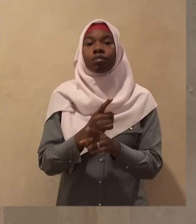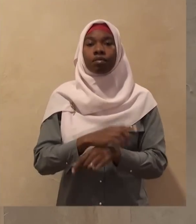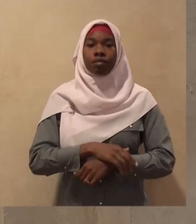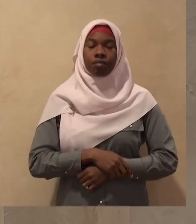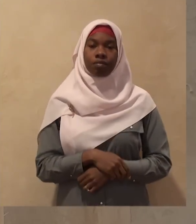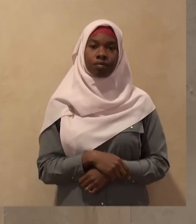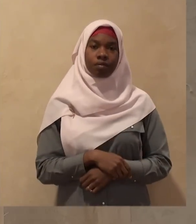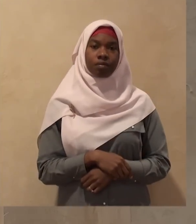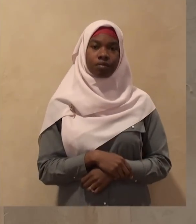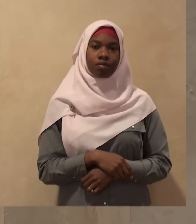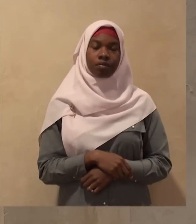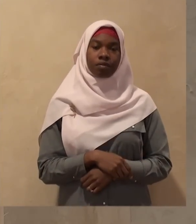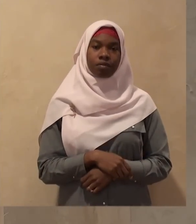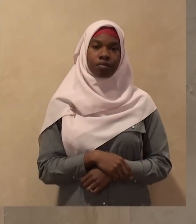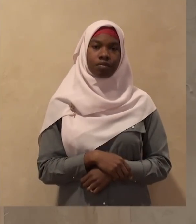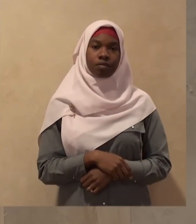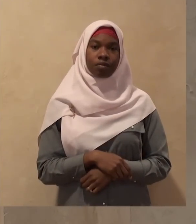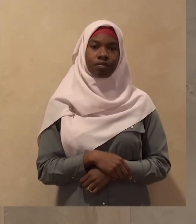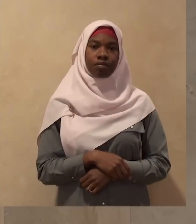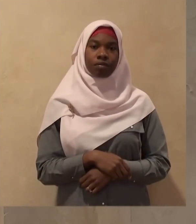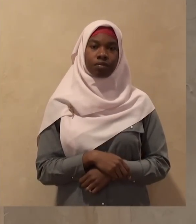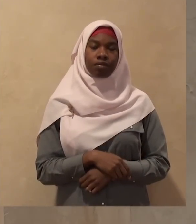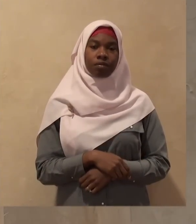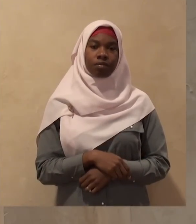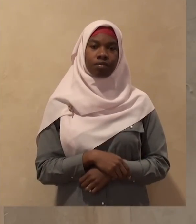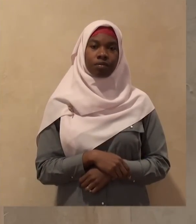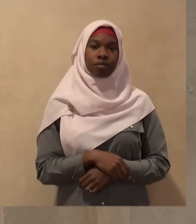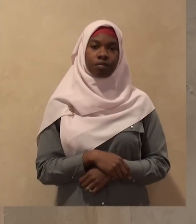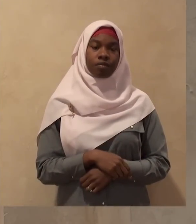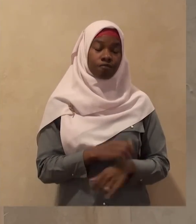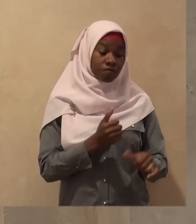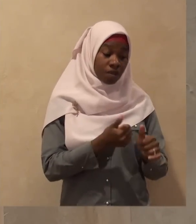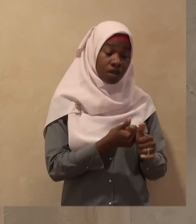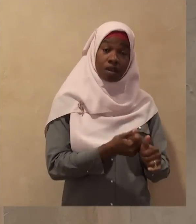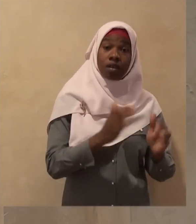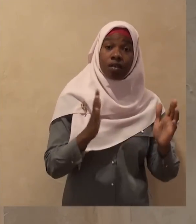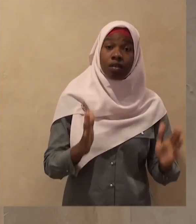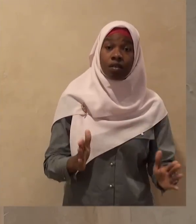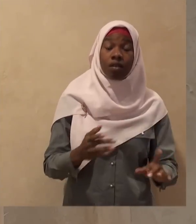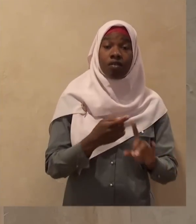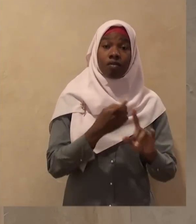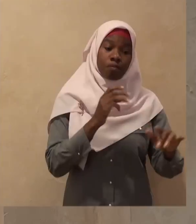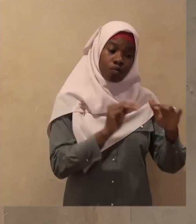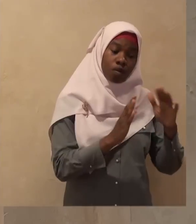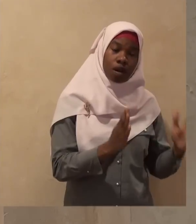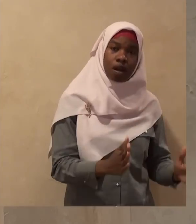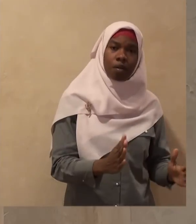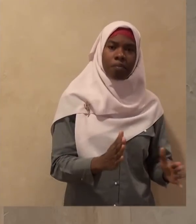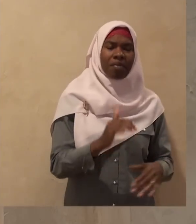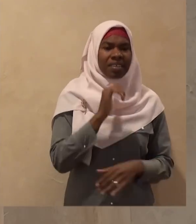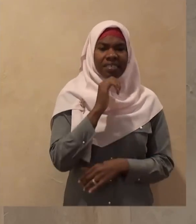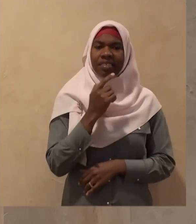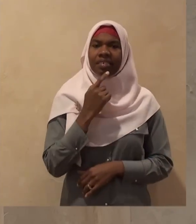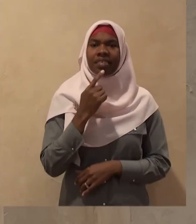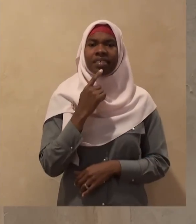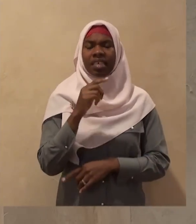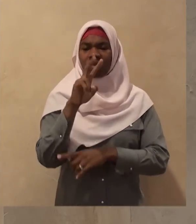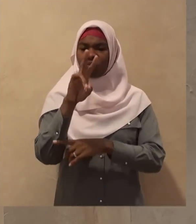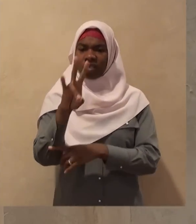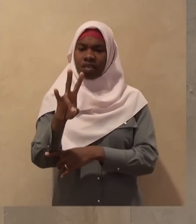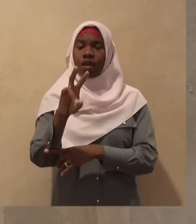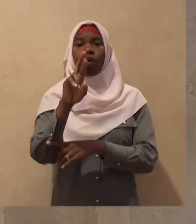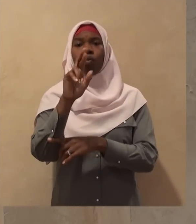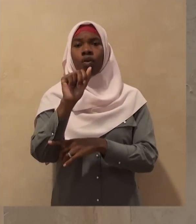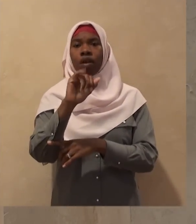did not consider the night of 27th of Rajab as Laylatul Miraj and they did not consider it as a